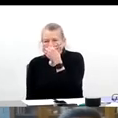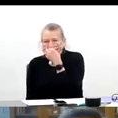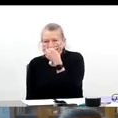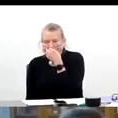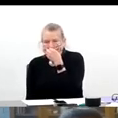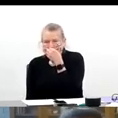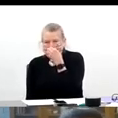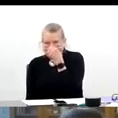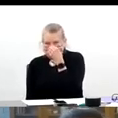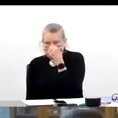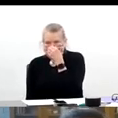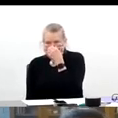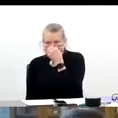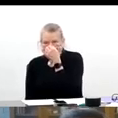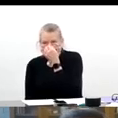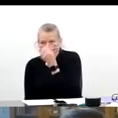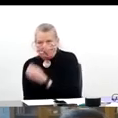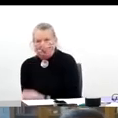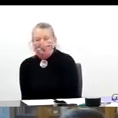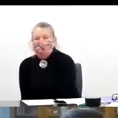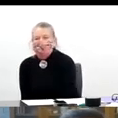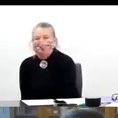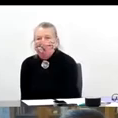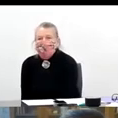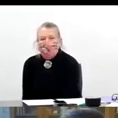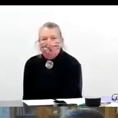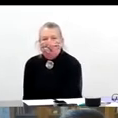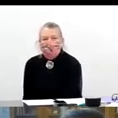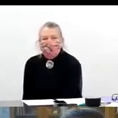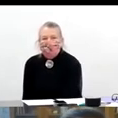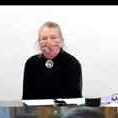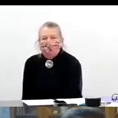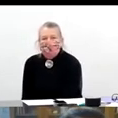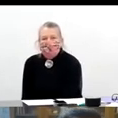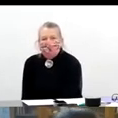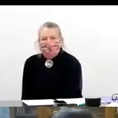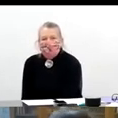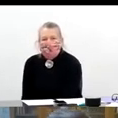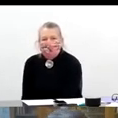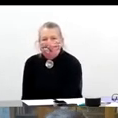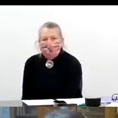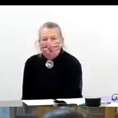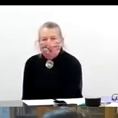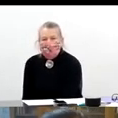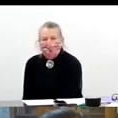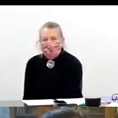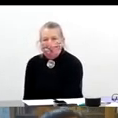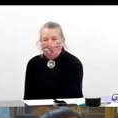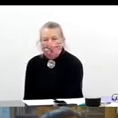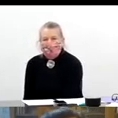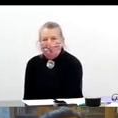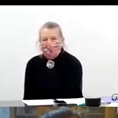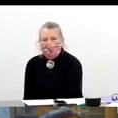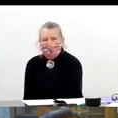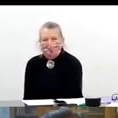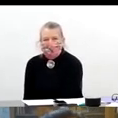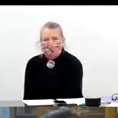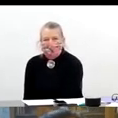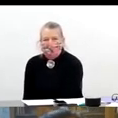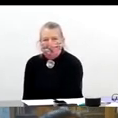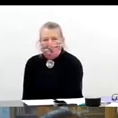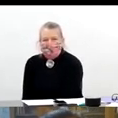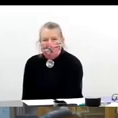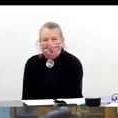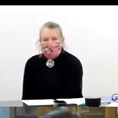Maybe I'll start Bill, if that's okay. There was, uh, there were four agent-based models, mathematical models that were